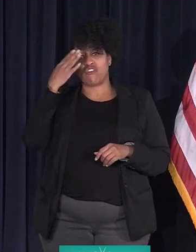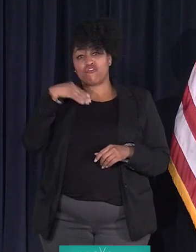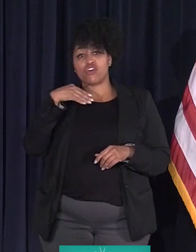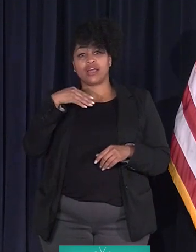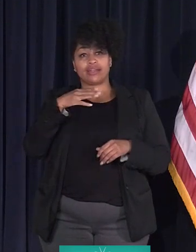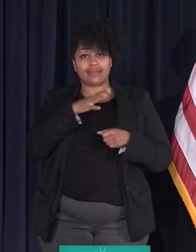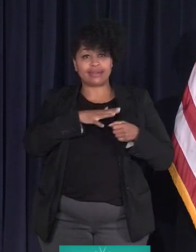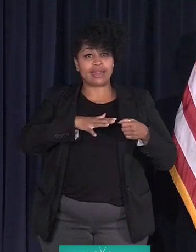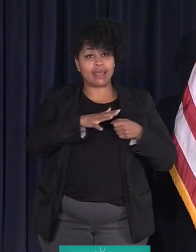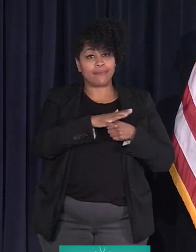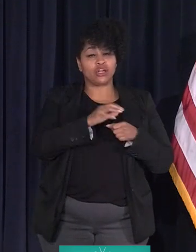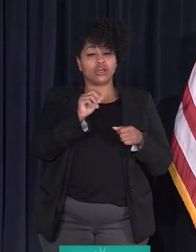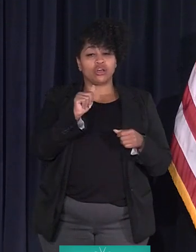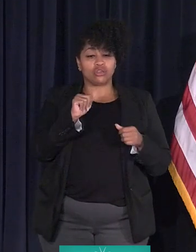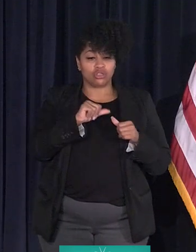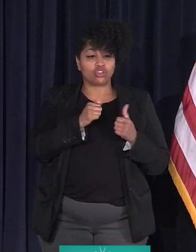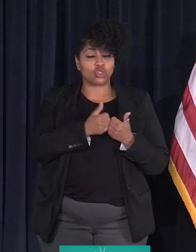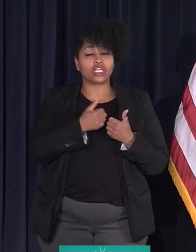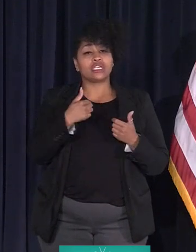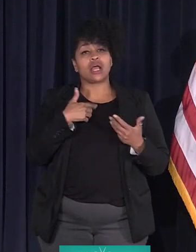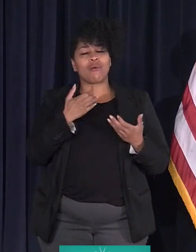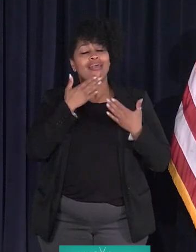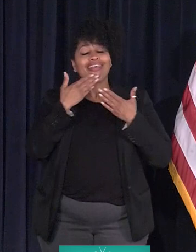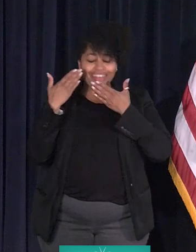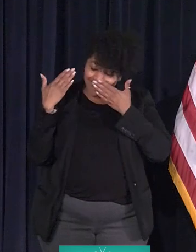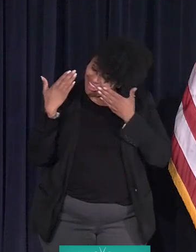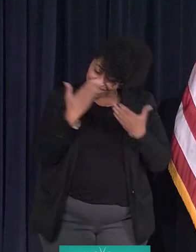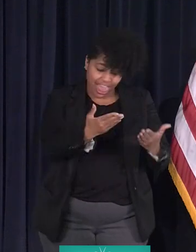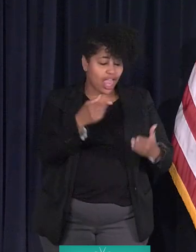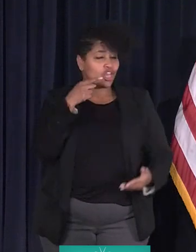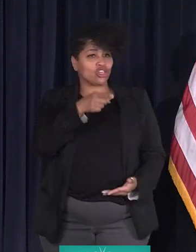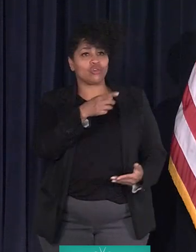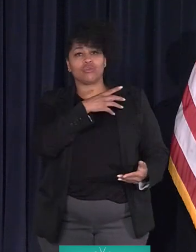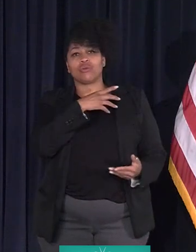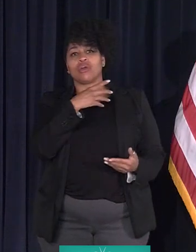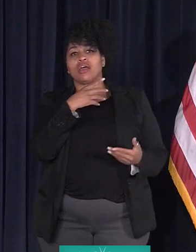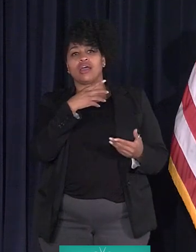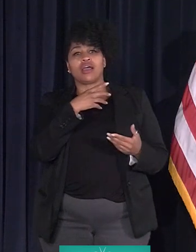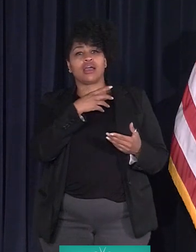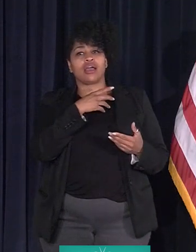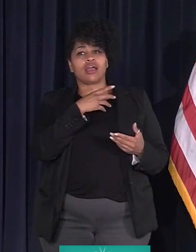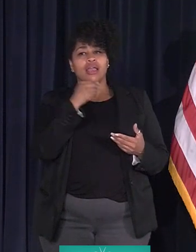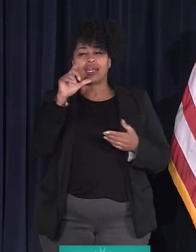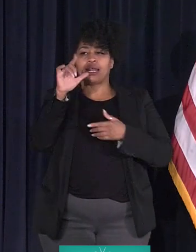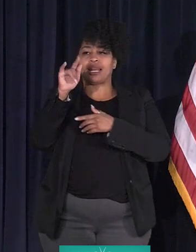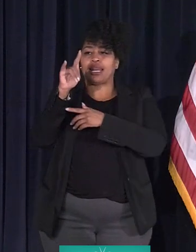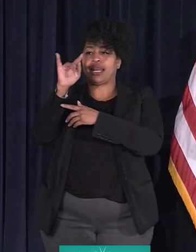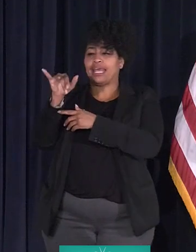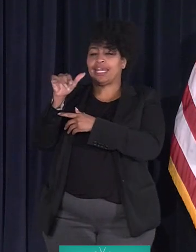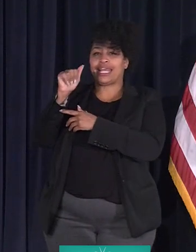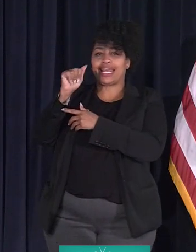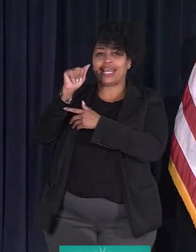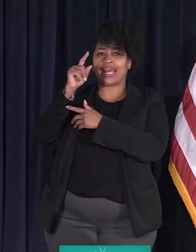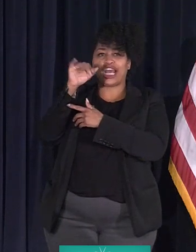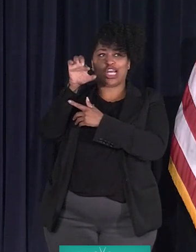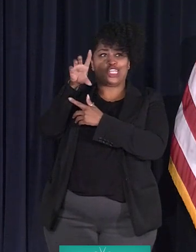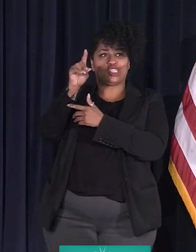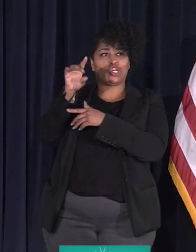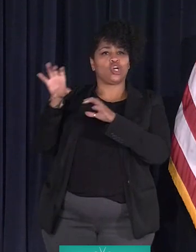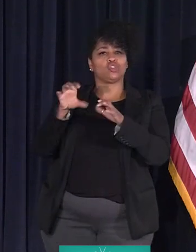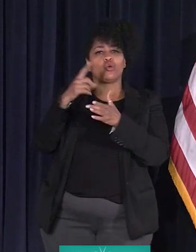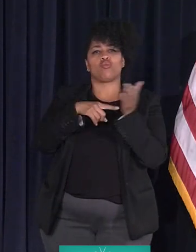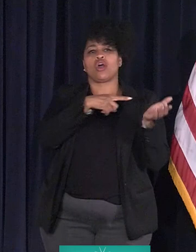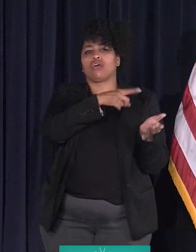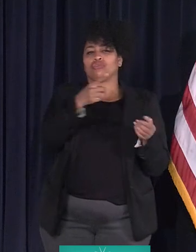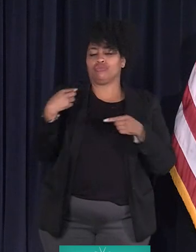Association. And I just want to thank you and Letty Azar for doing the things that